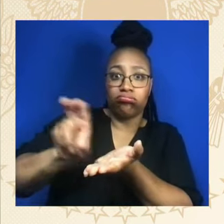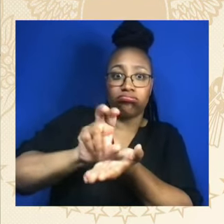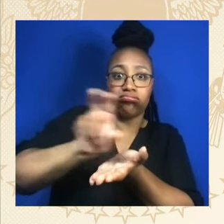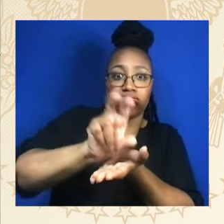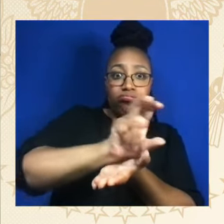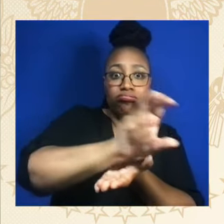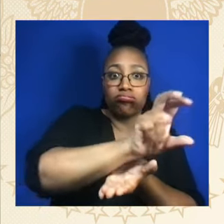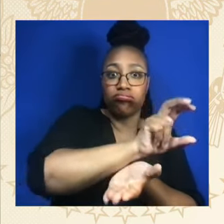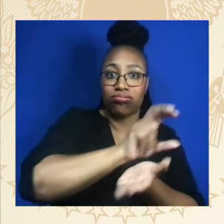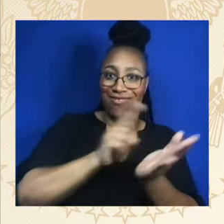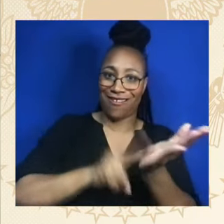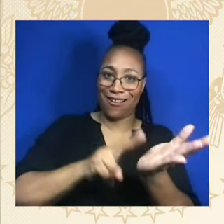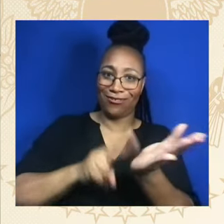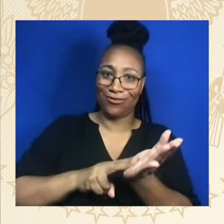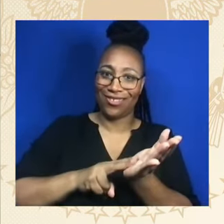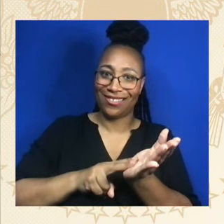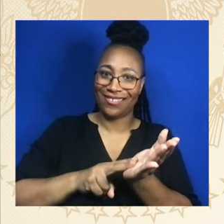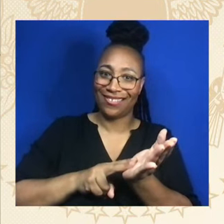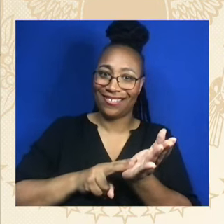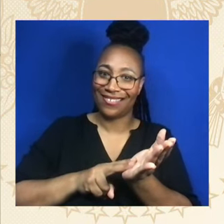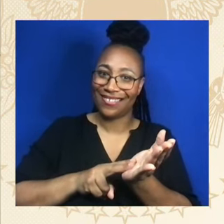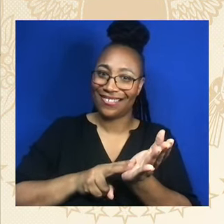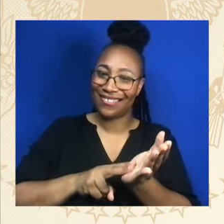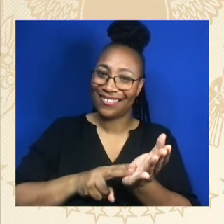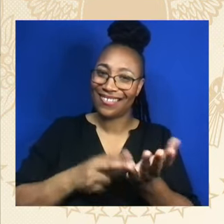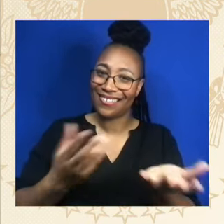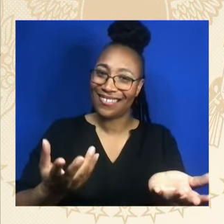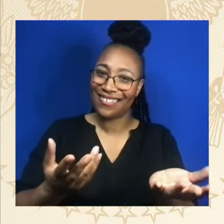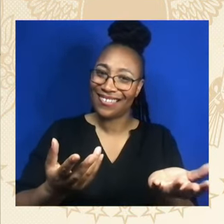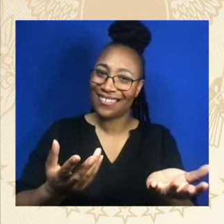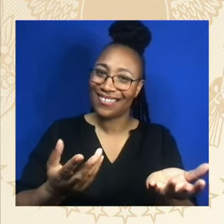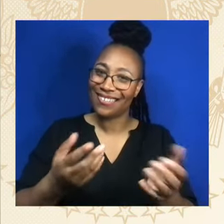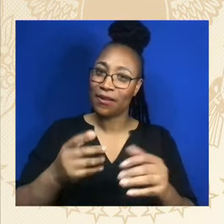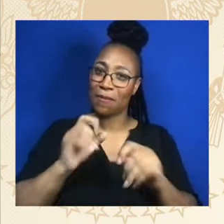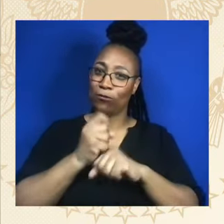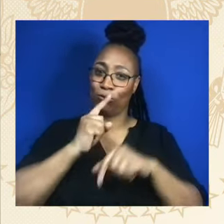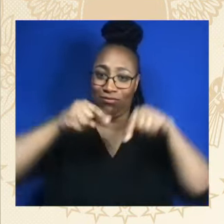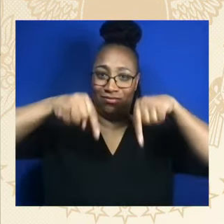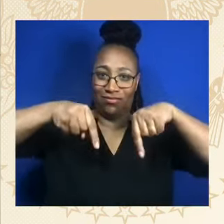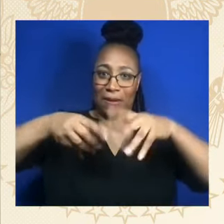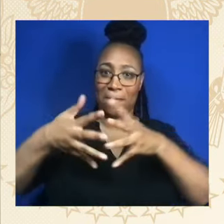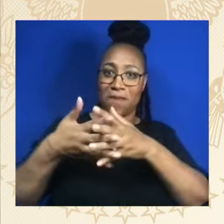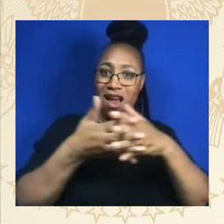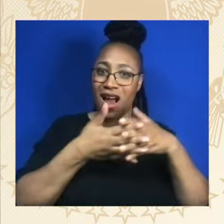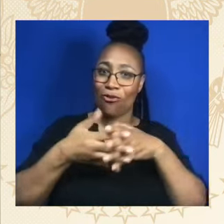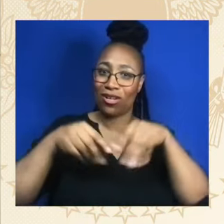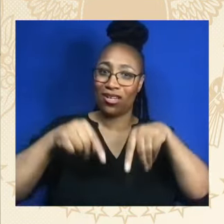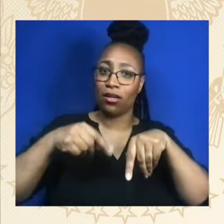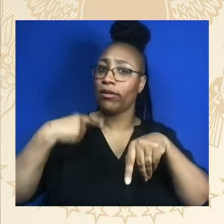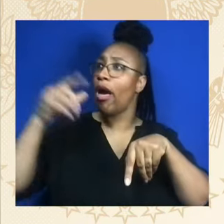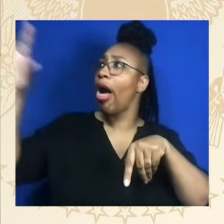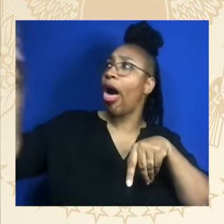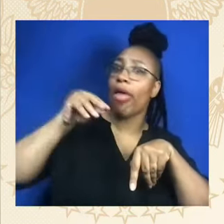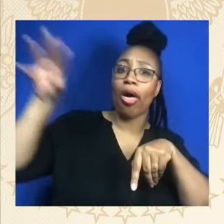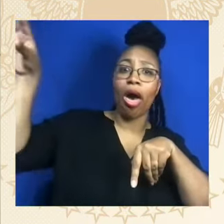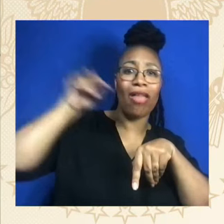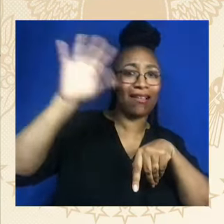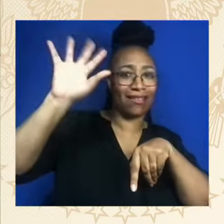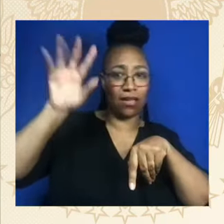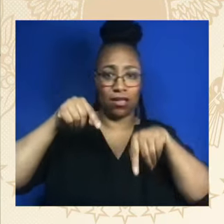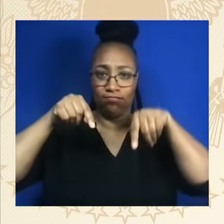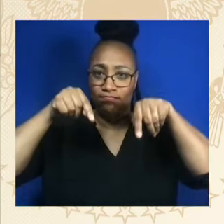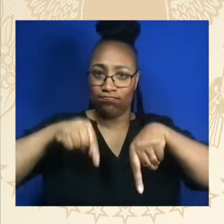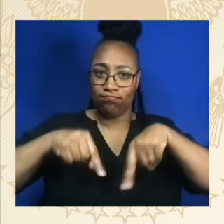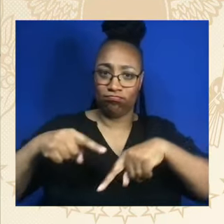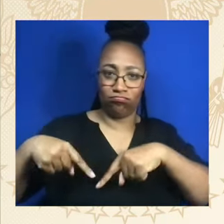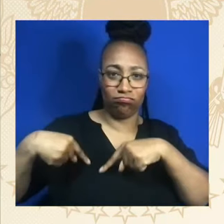time. But guess what? The vast majority of previous presidents of the Democratic Republic didn't apply it. But if you want to build anything in America,